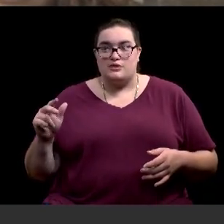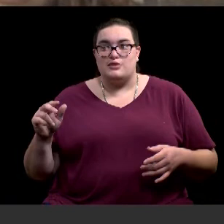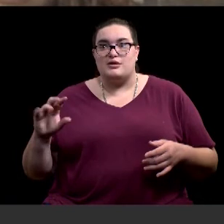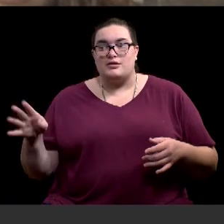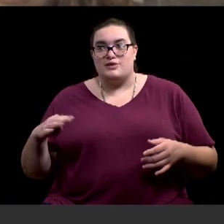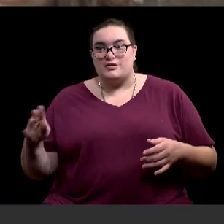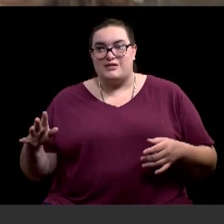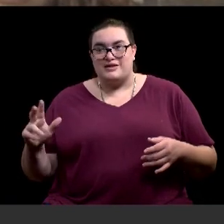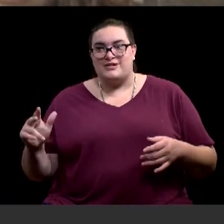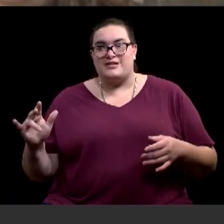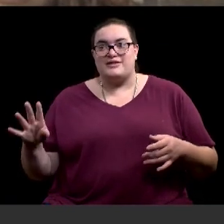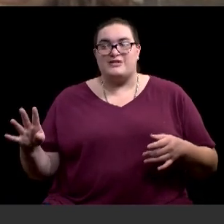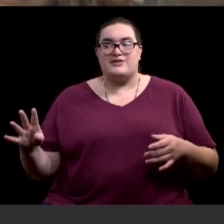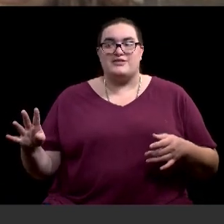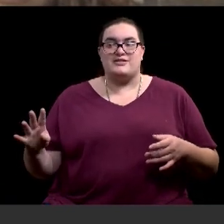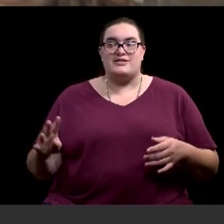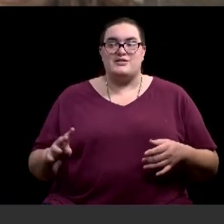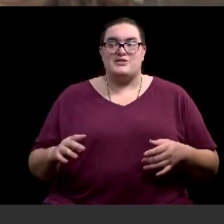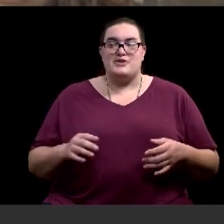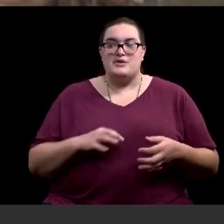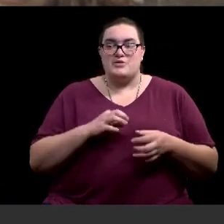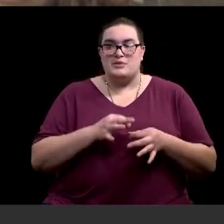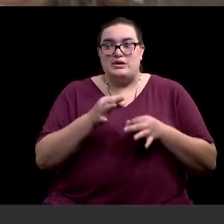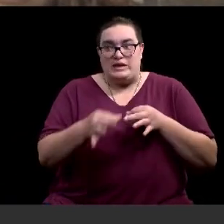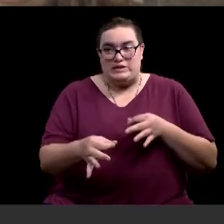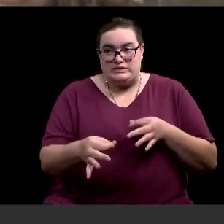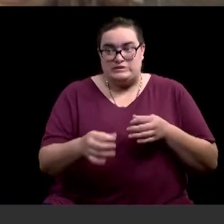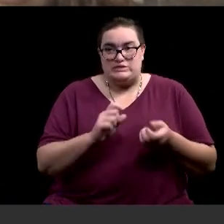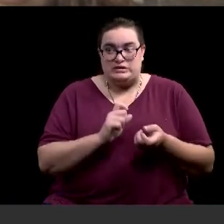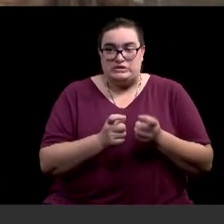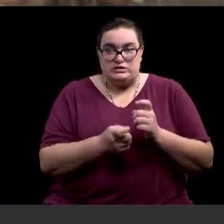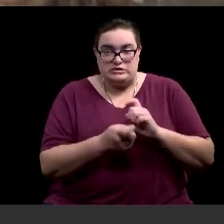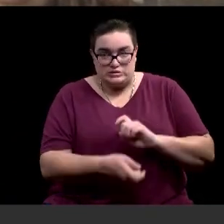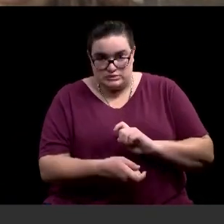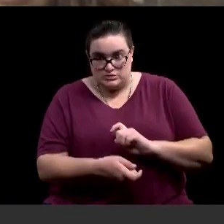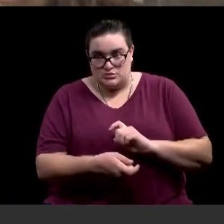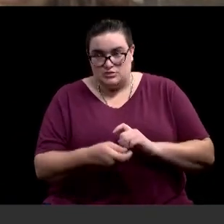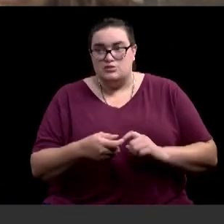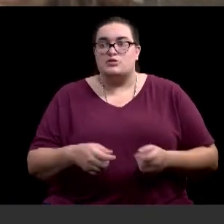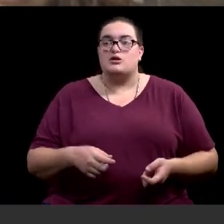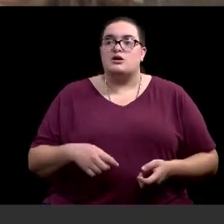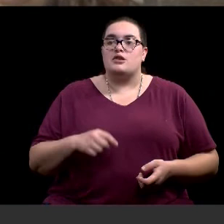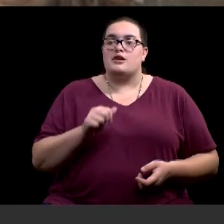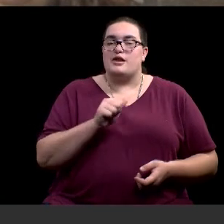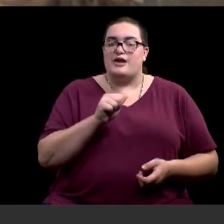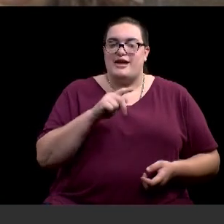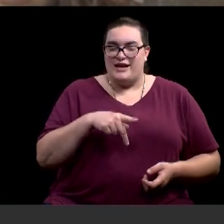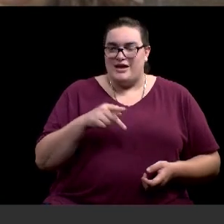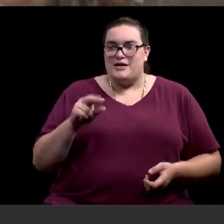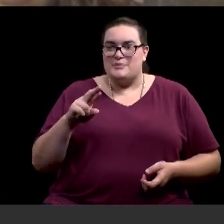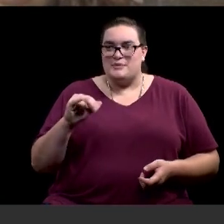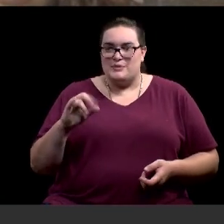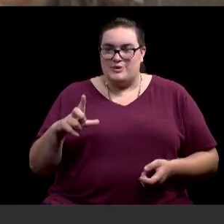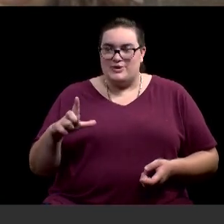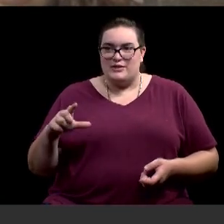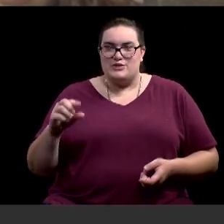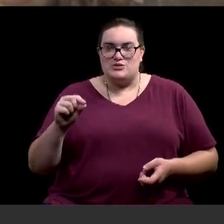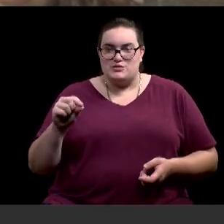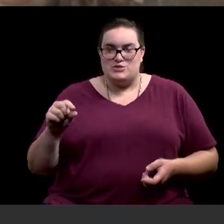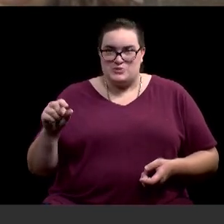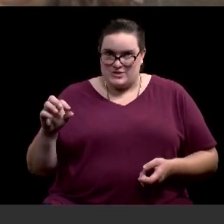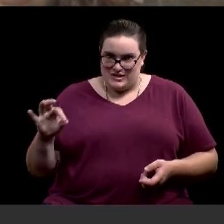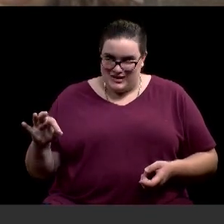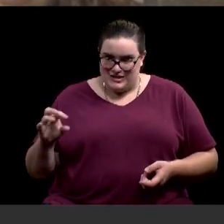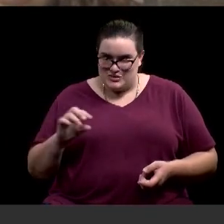31, April 14, April 21, April 28, May 7, and May 19, 2020, the city order, as may be amended by the City